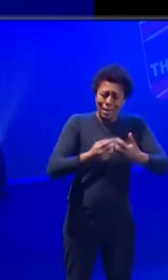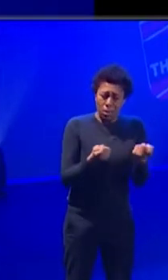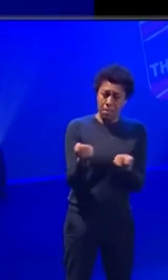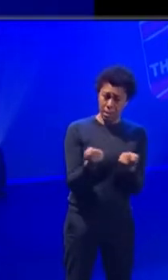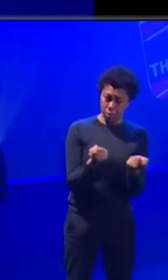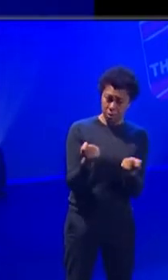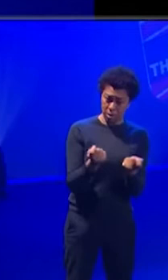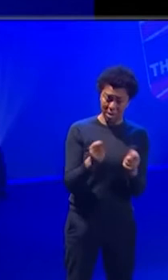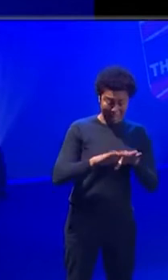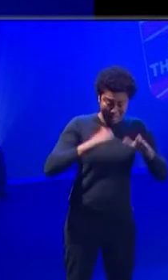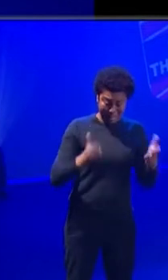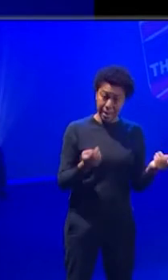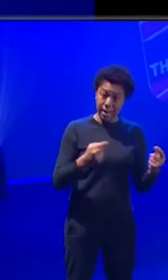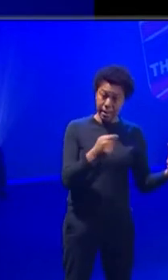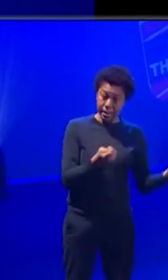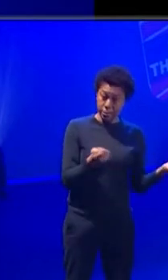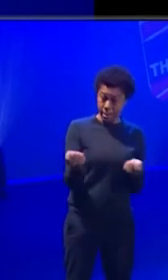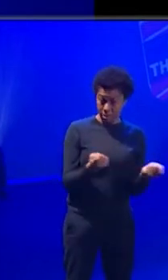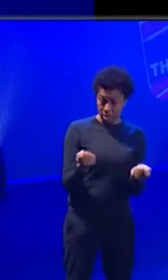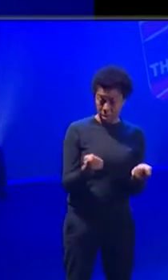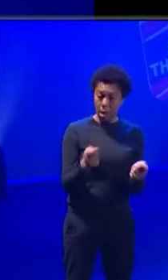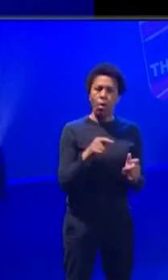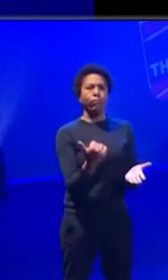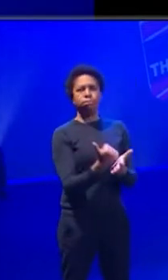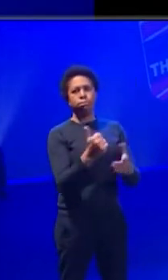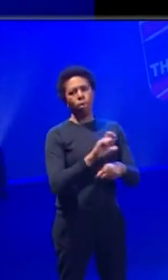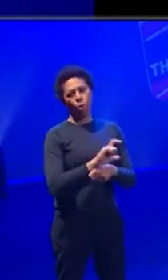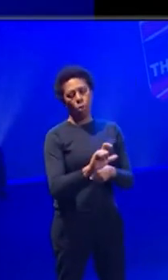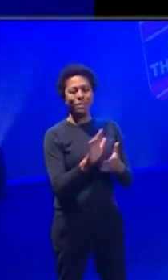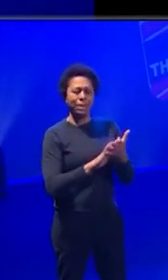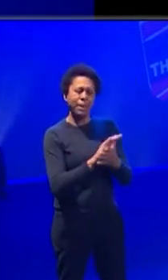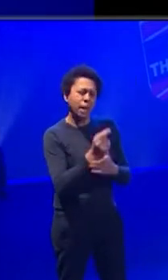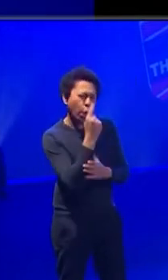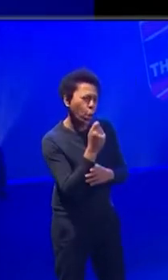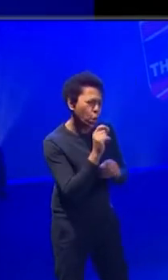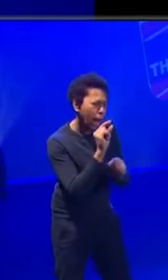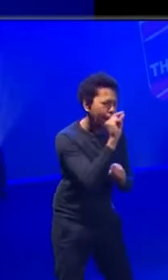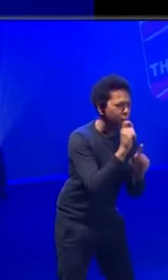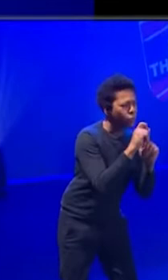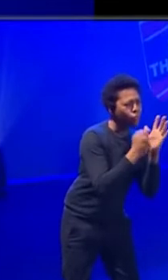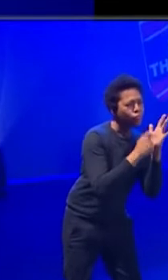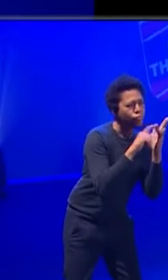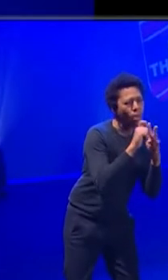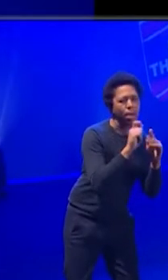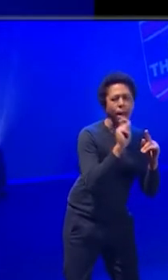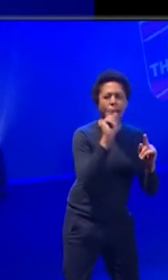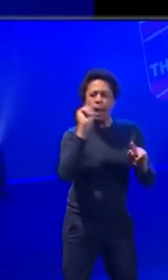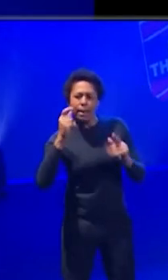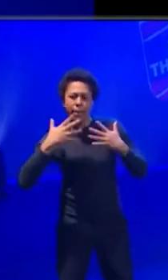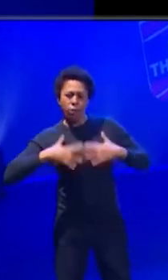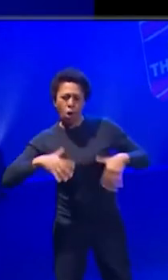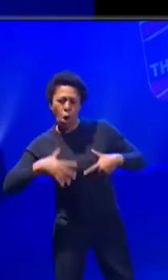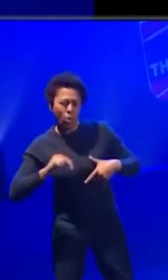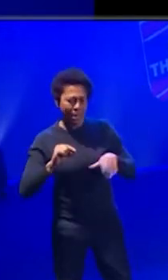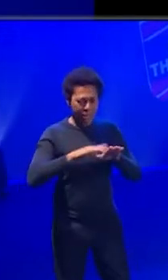degree course and spending three years learning meant that I could do a little bit of props, little bit of wardrobe, sound, lighting, stage